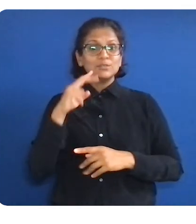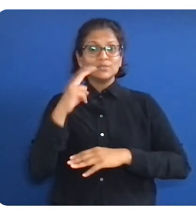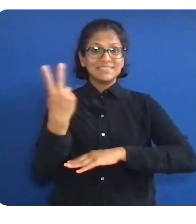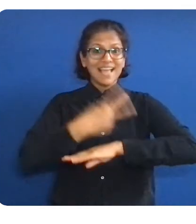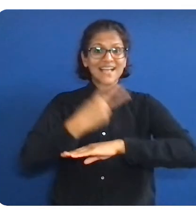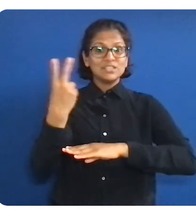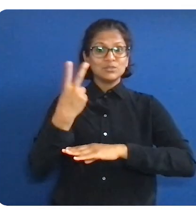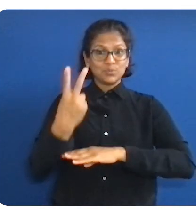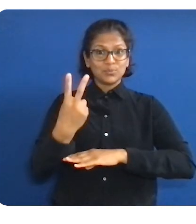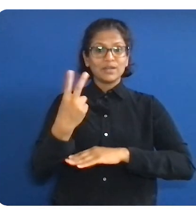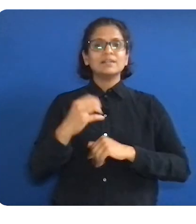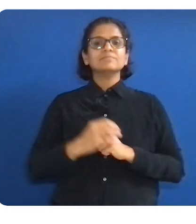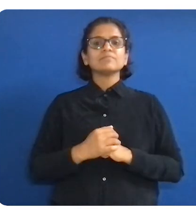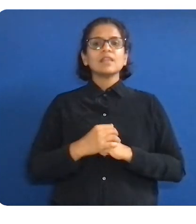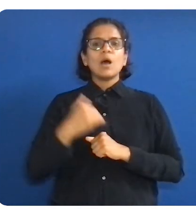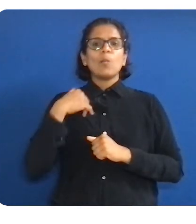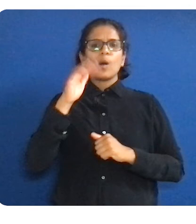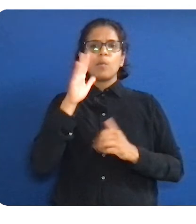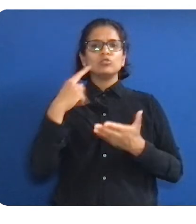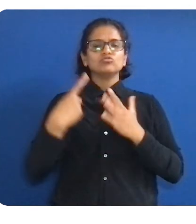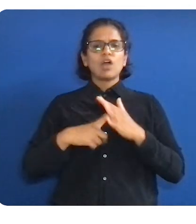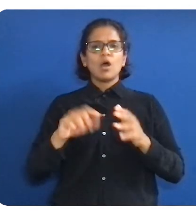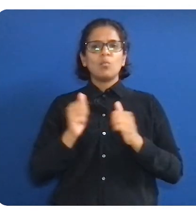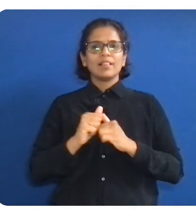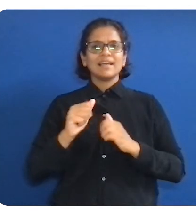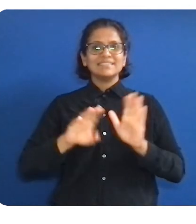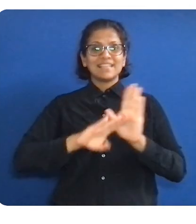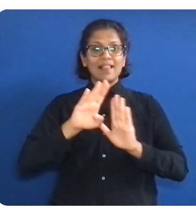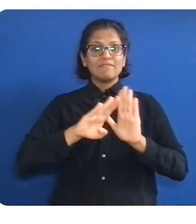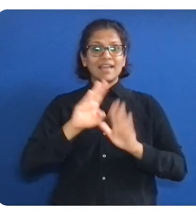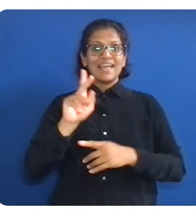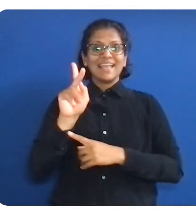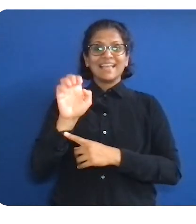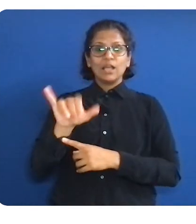using hashtag googlecloudnext. See you tomorrow.